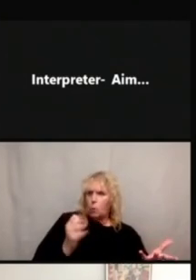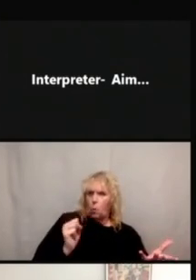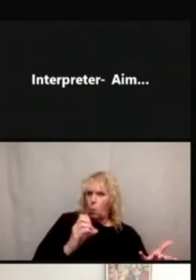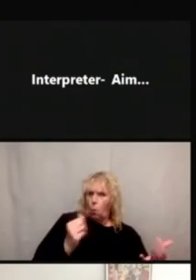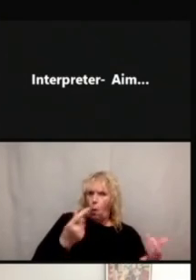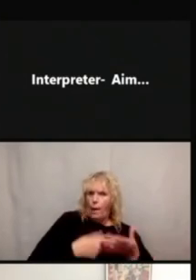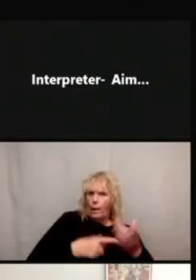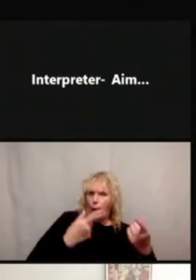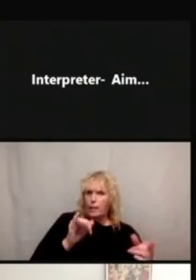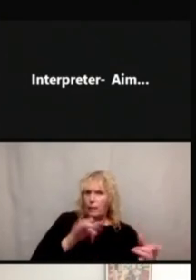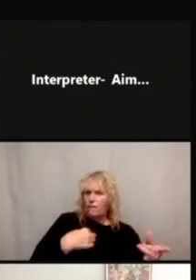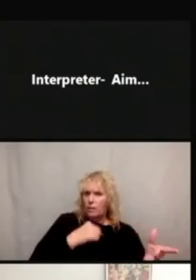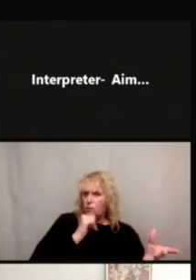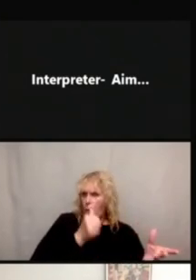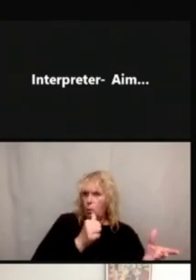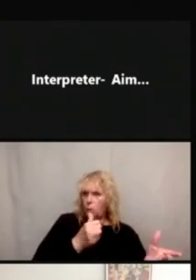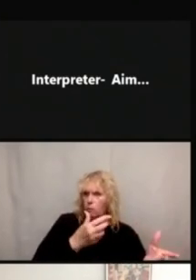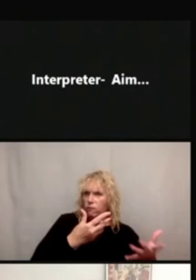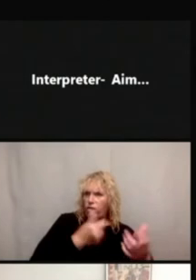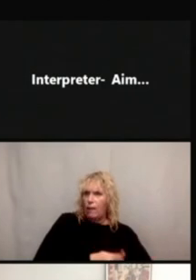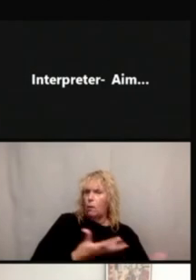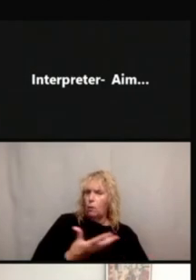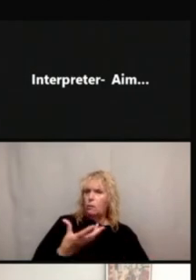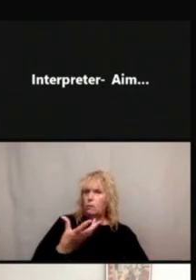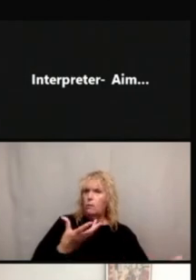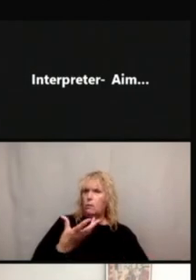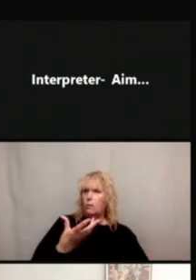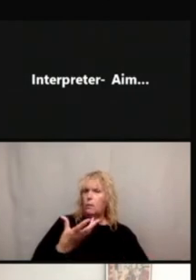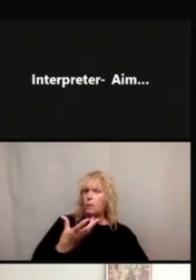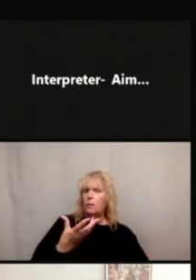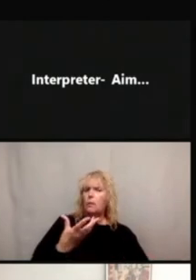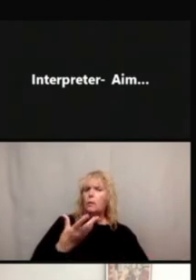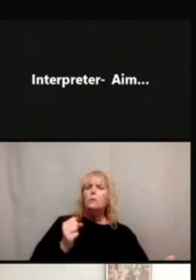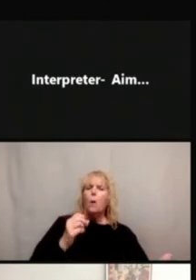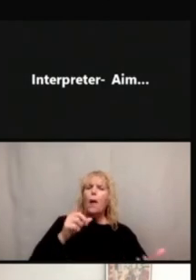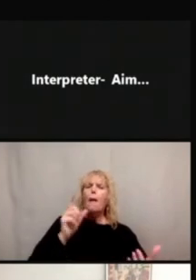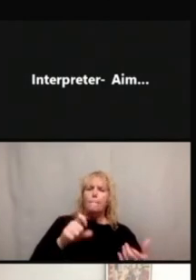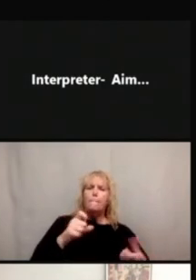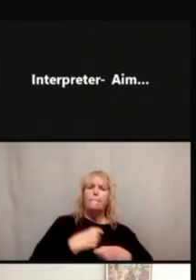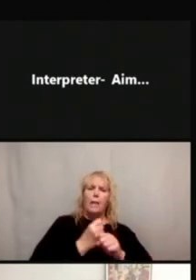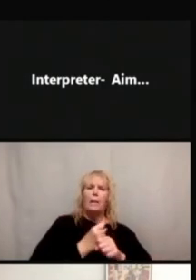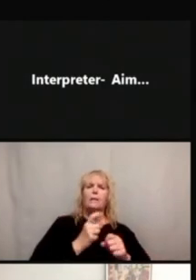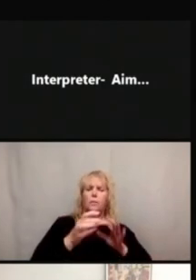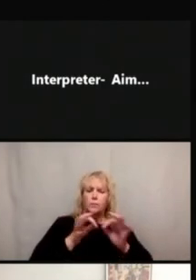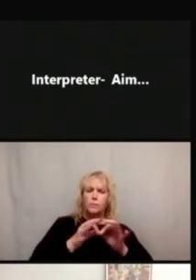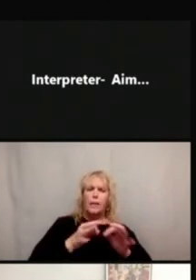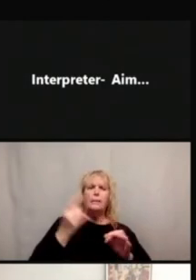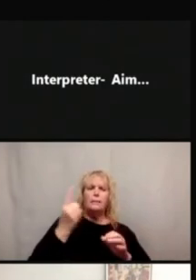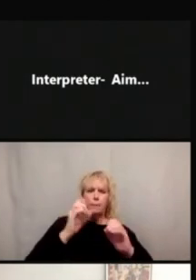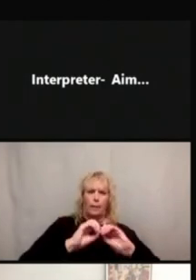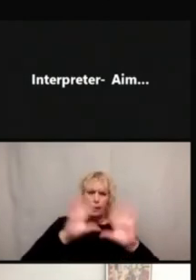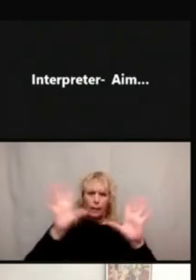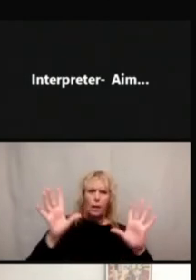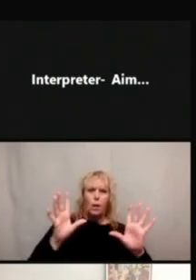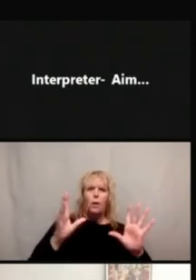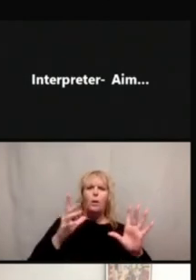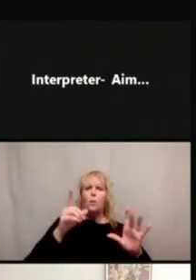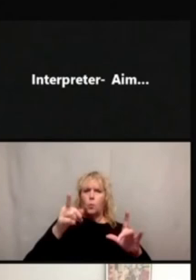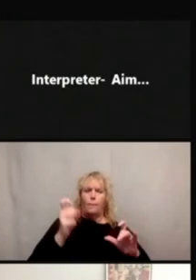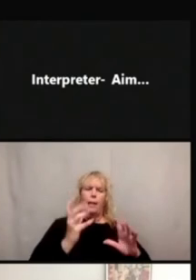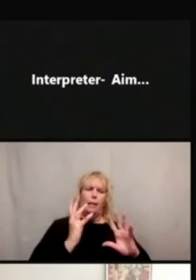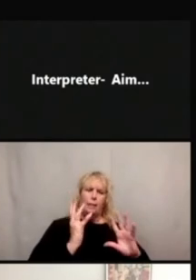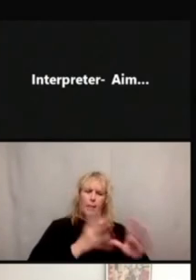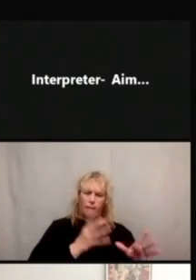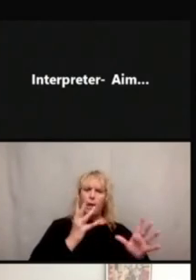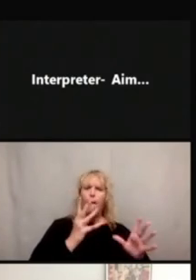first of all, understanding and putting something clearly out there of saying keep it how it is, but